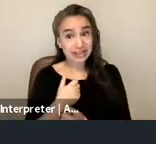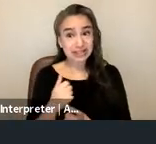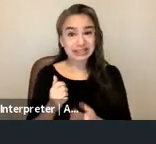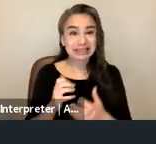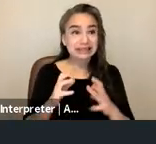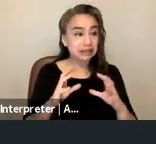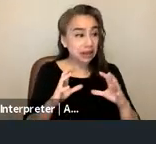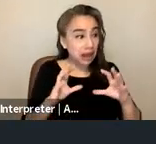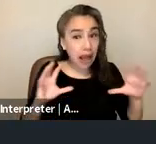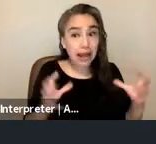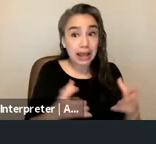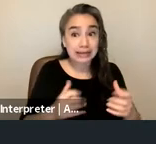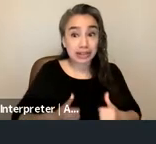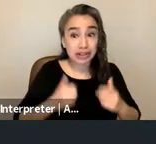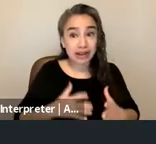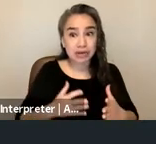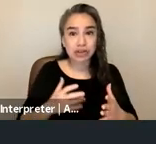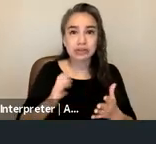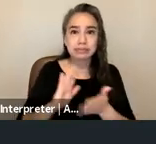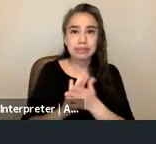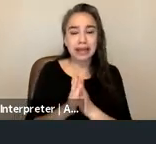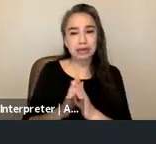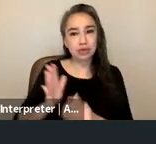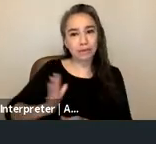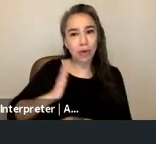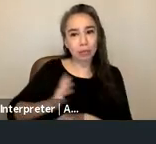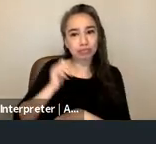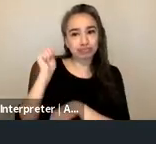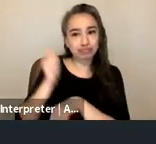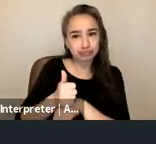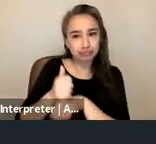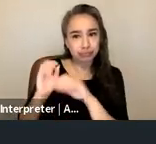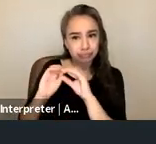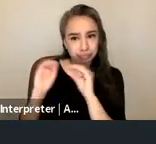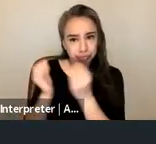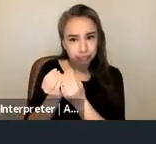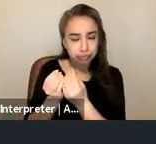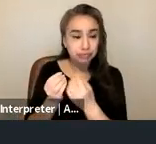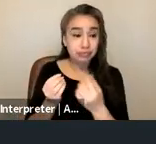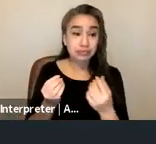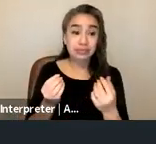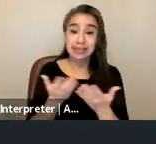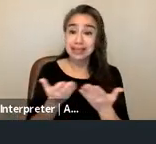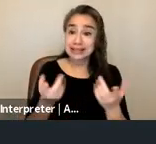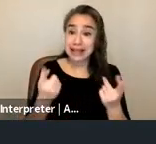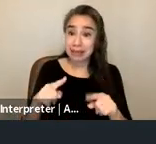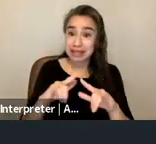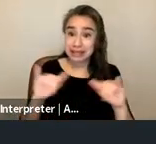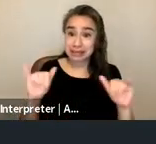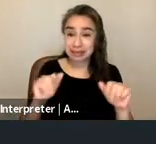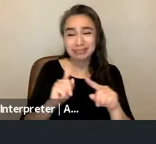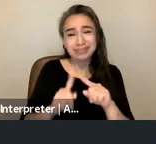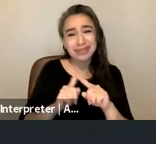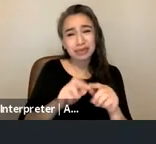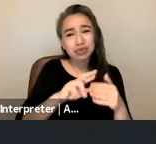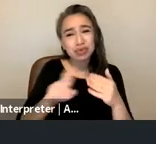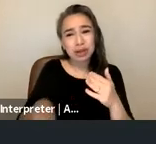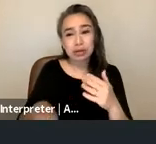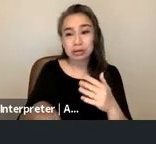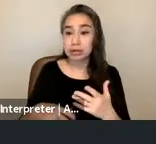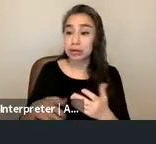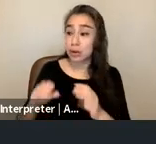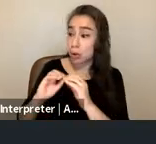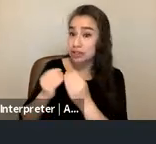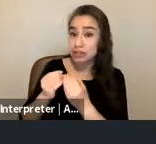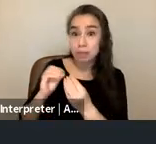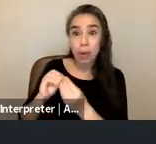so several things were happening at the same time with mixed results organizations were deepening their own engagement with the police right